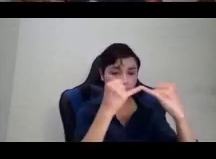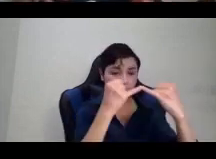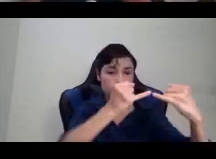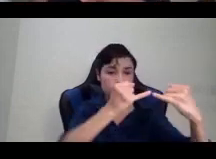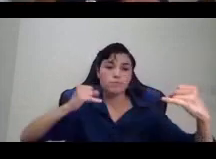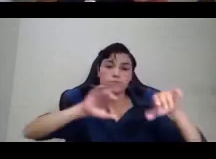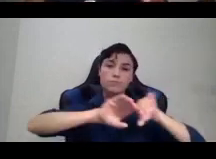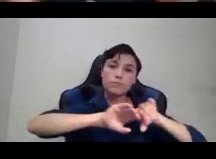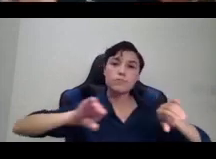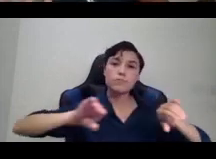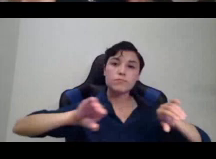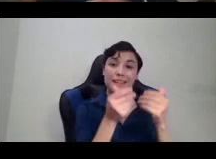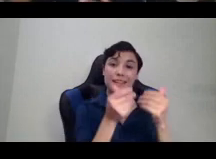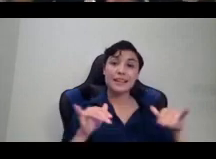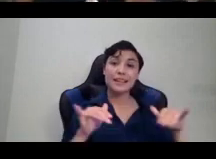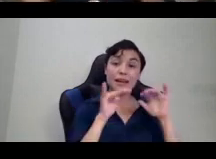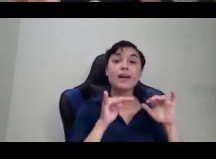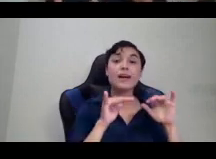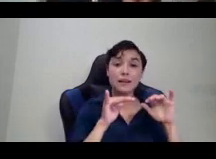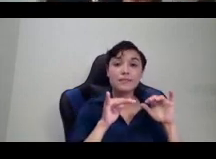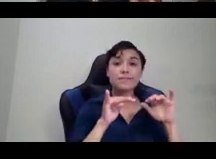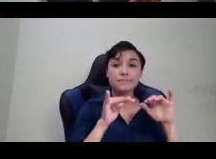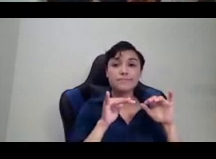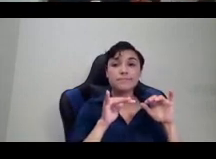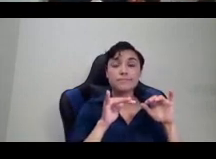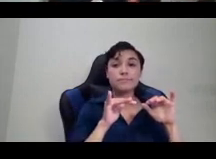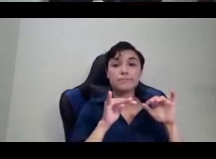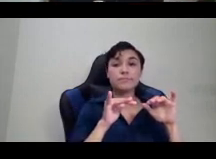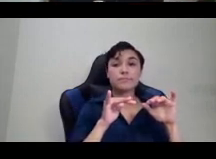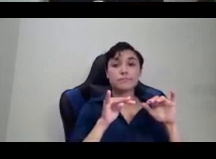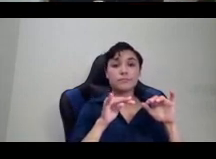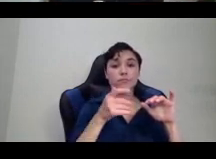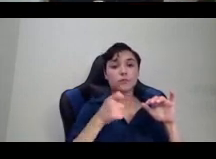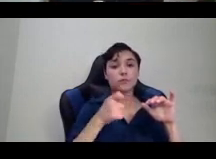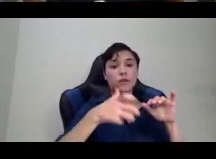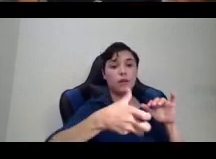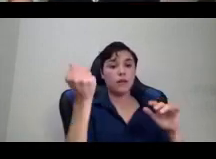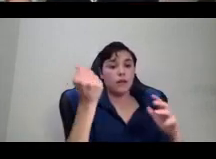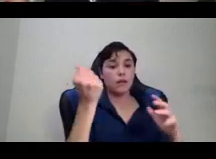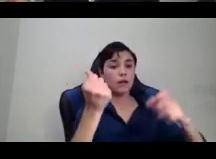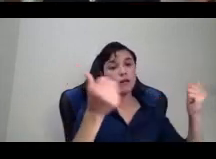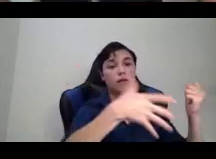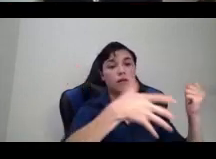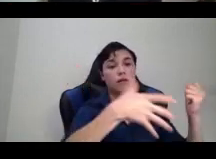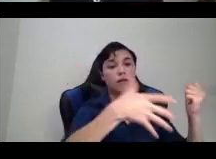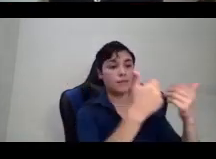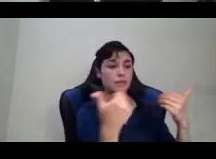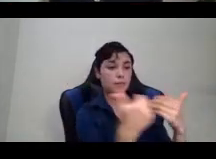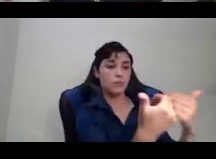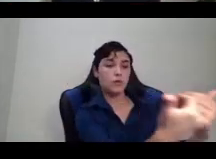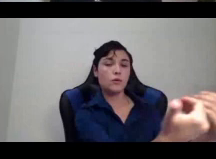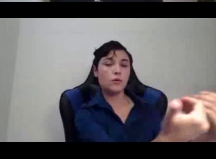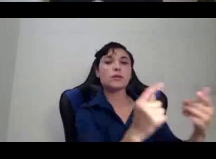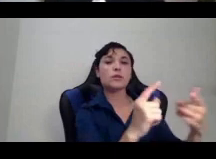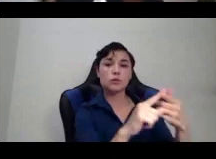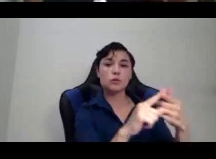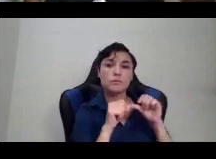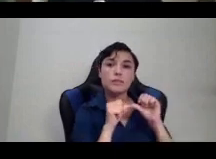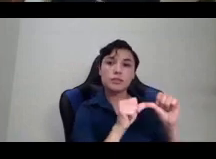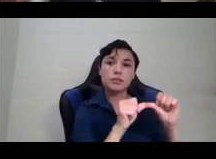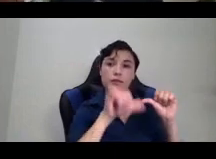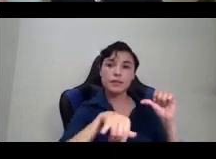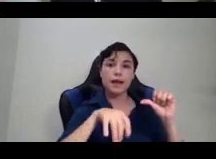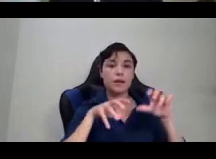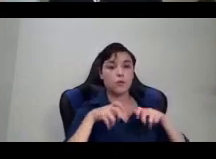order to more effectively manage them for colonialism, these kinds of borders fix us in place but